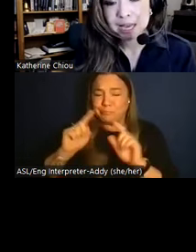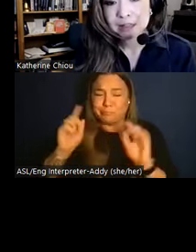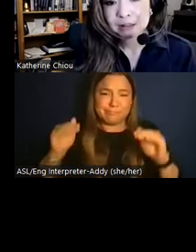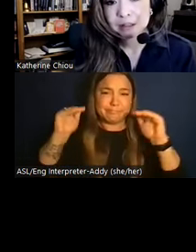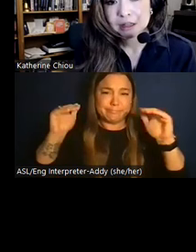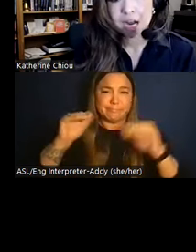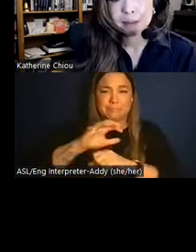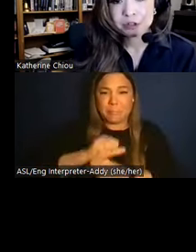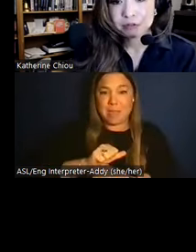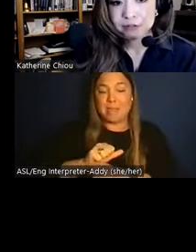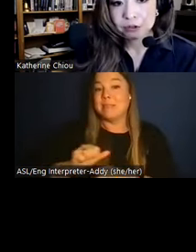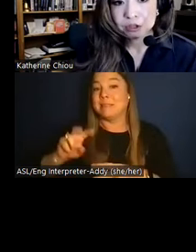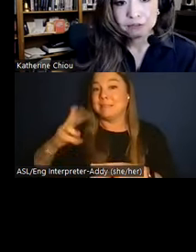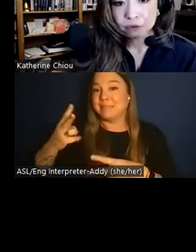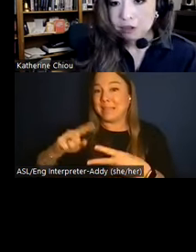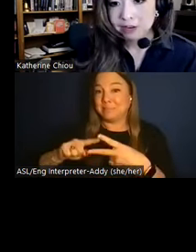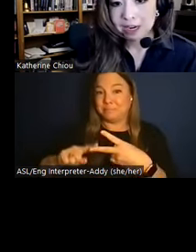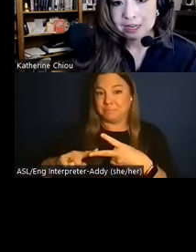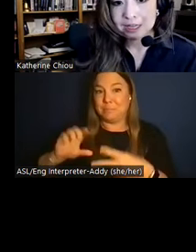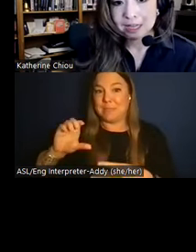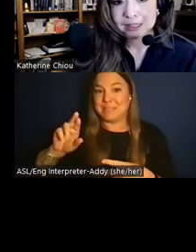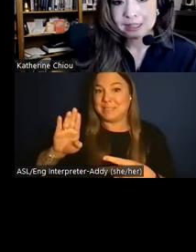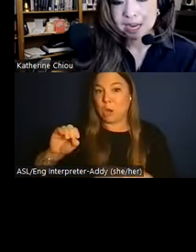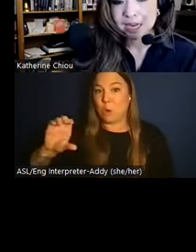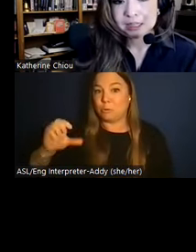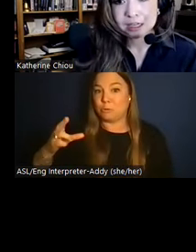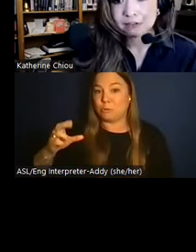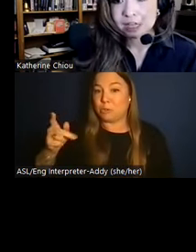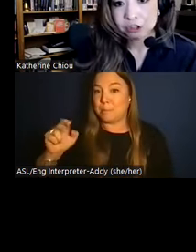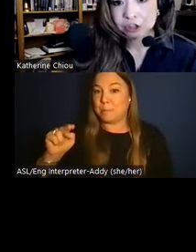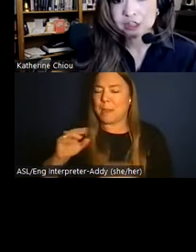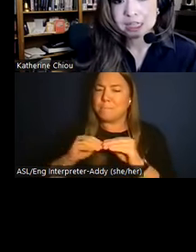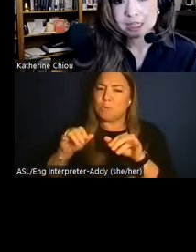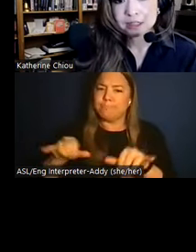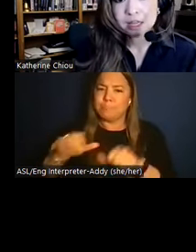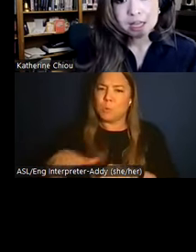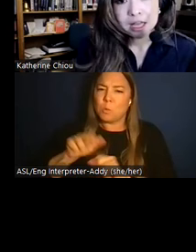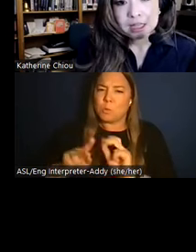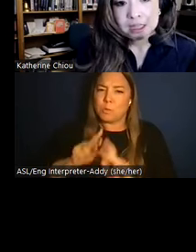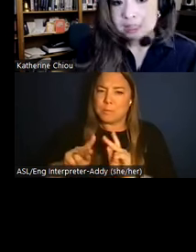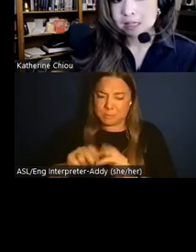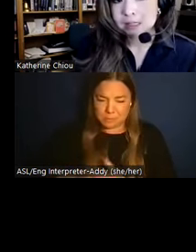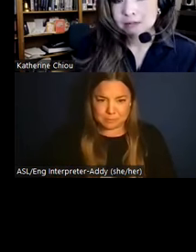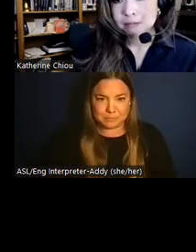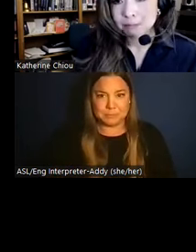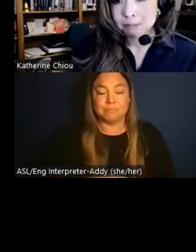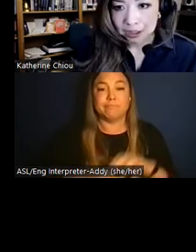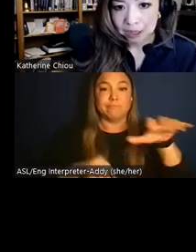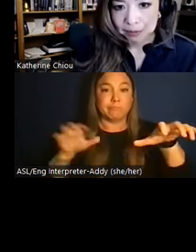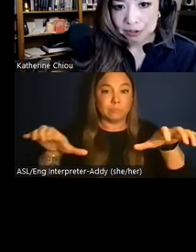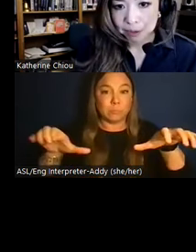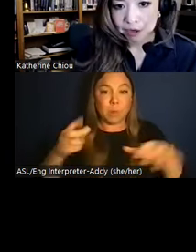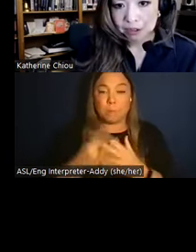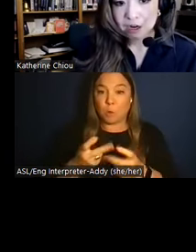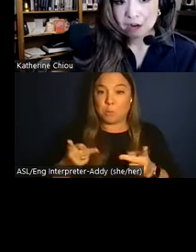Cerro Chapen, a commoner's refuge, fortified against the tides of insecurity. These sites, mere